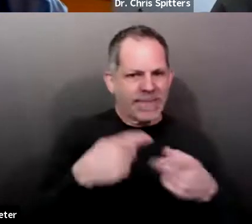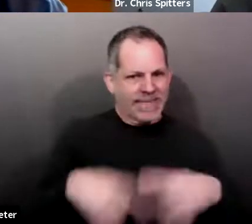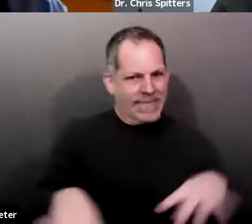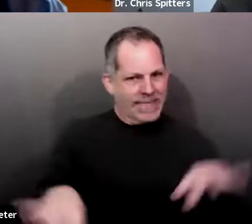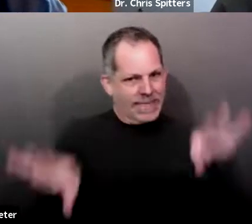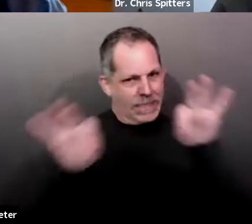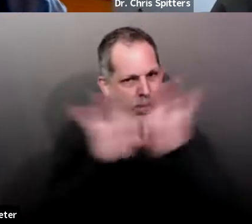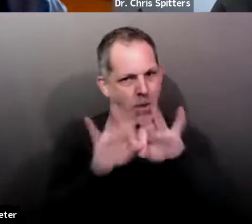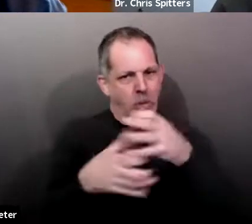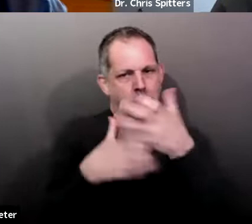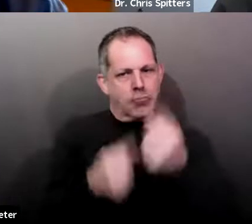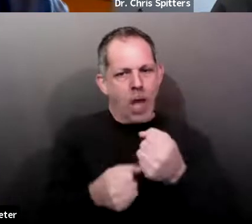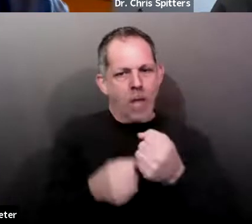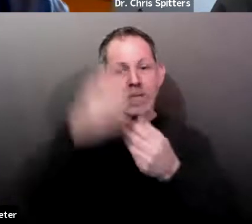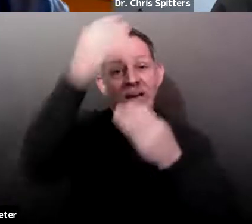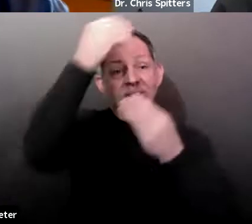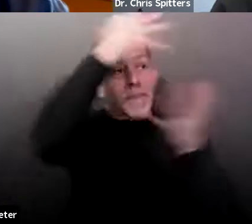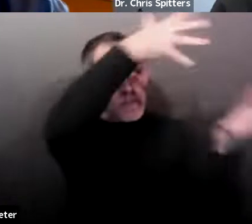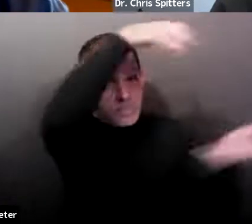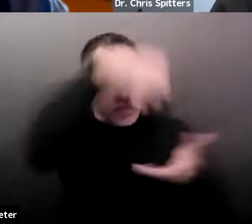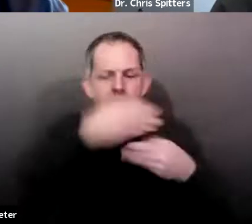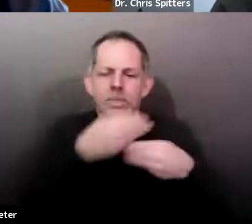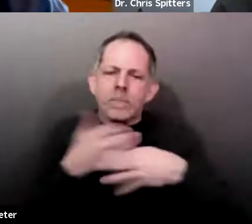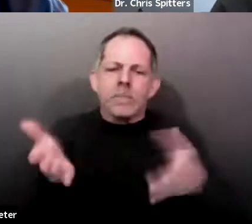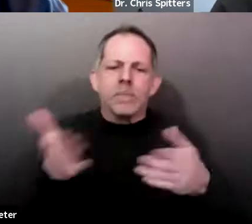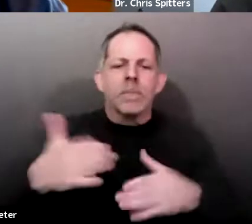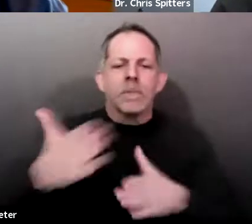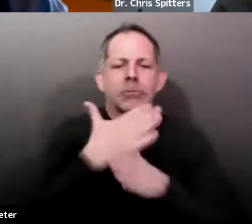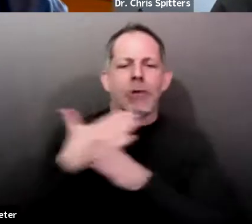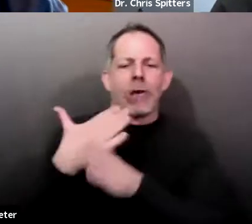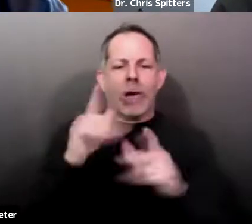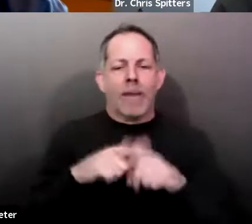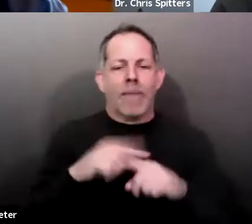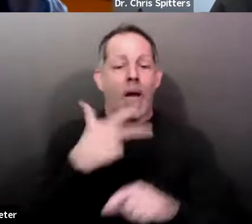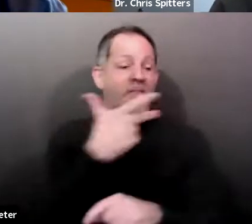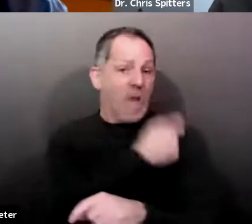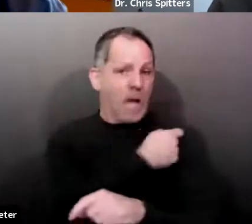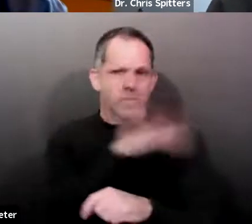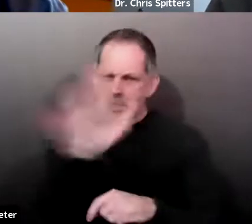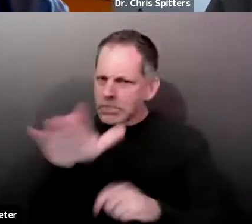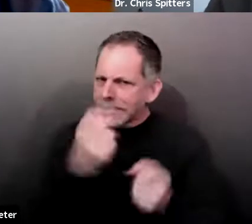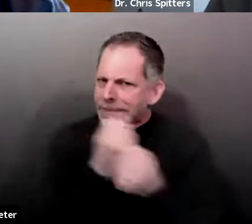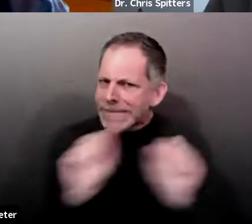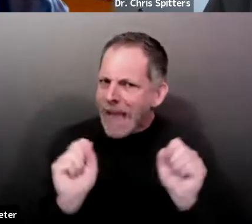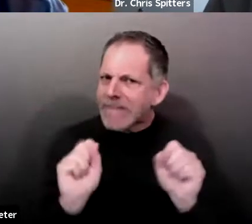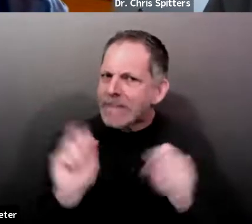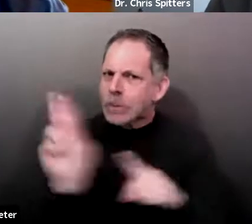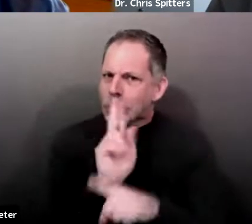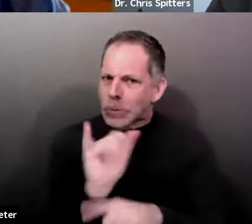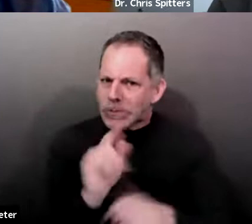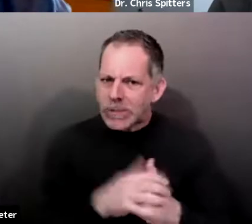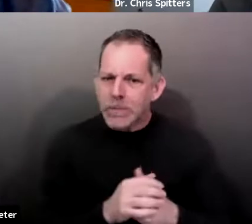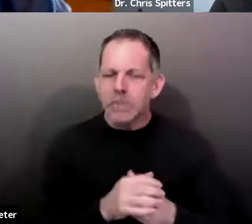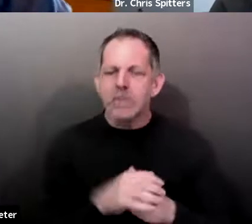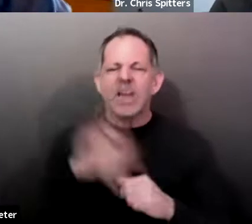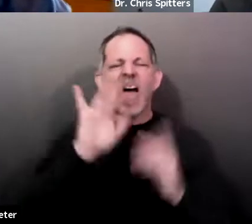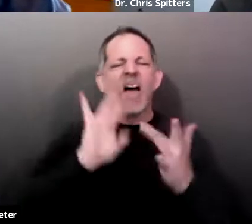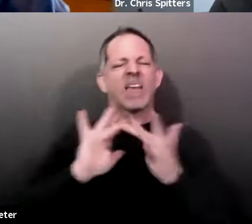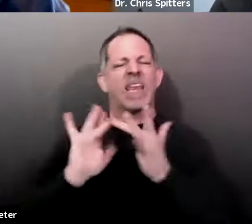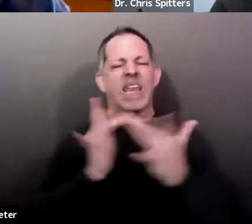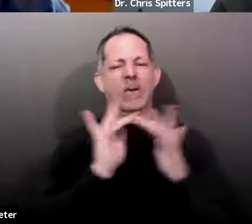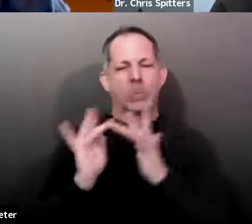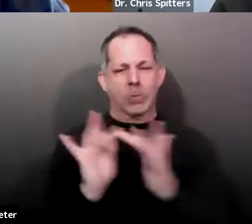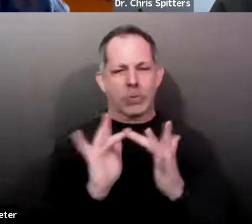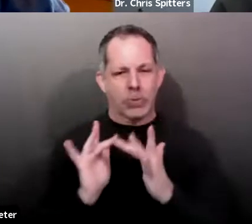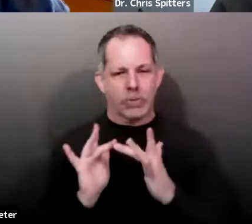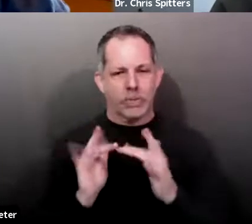and assure people that they're safe. Uh, and, uh, so using those connections, you know, where somebody might not trust